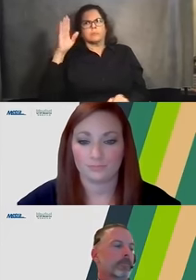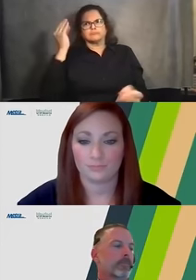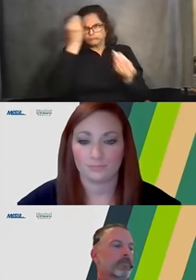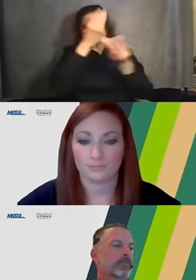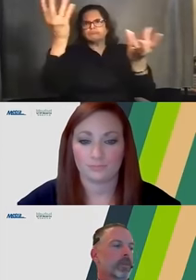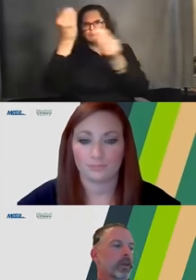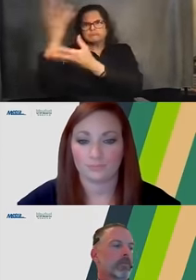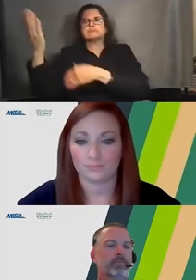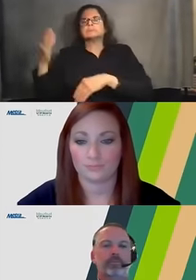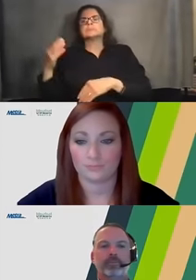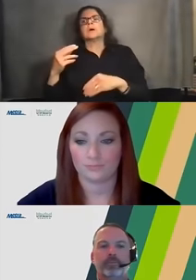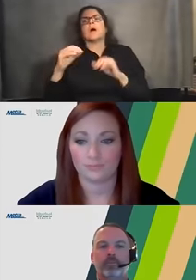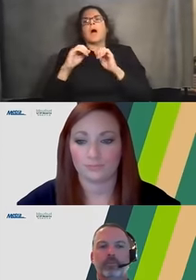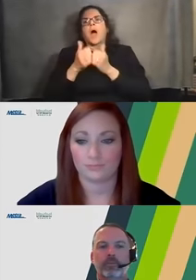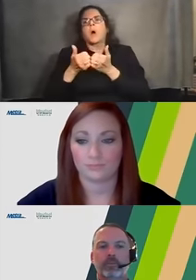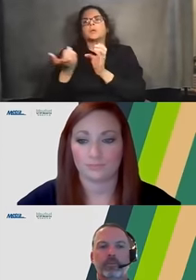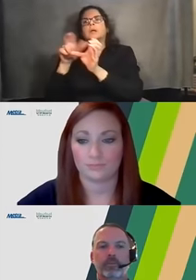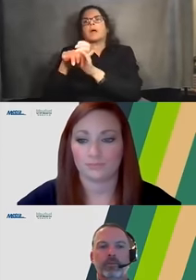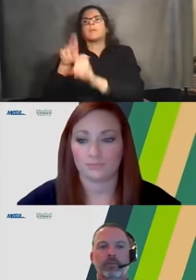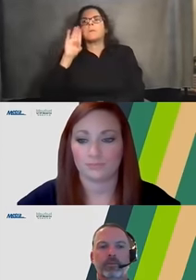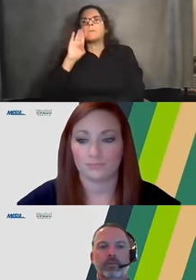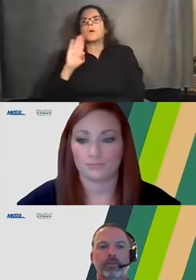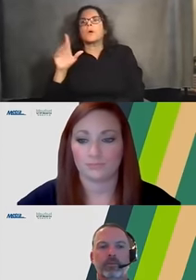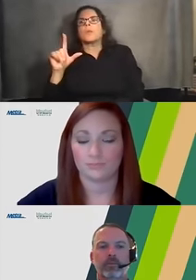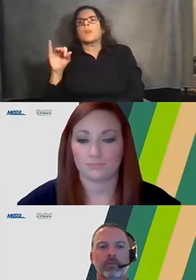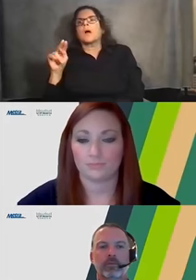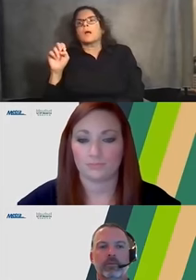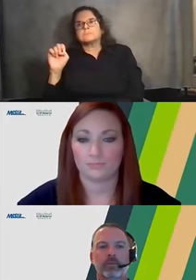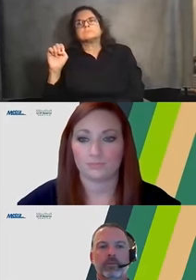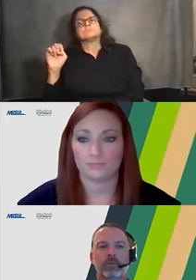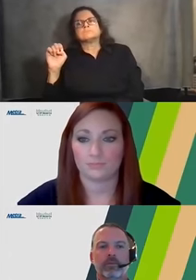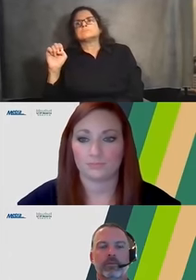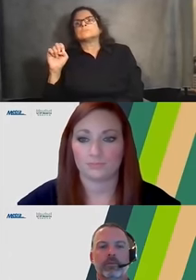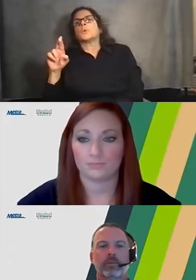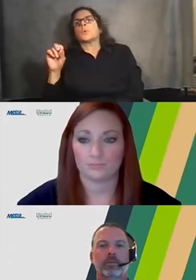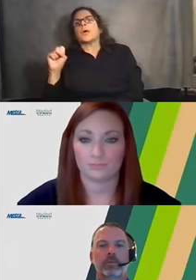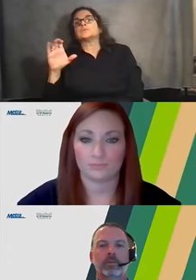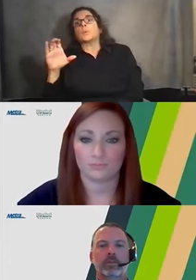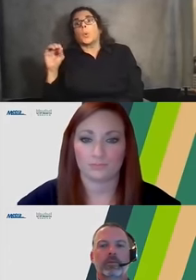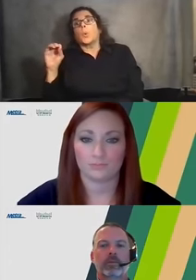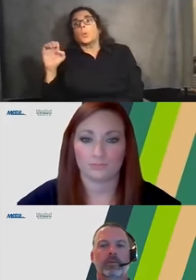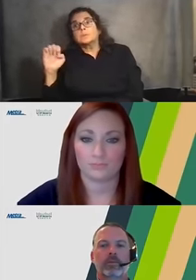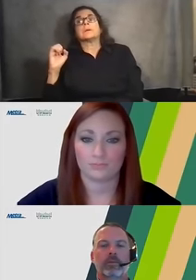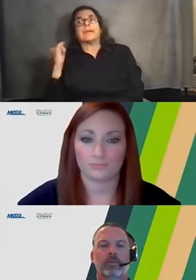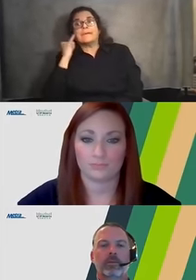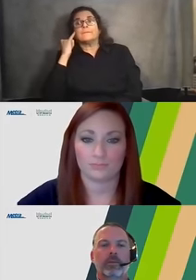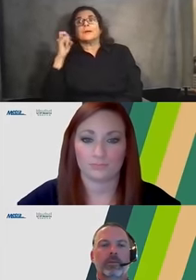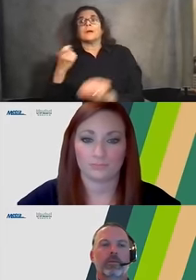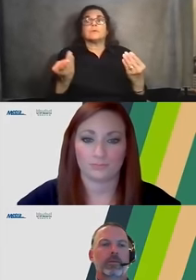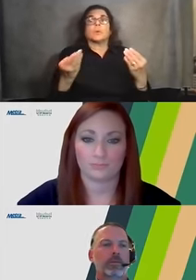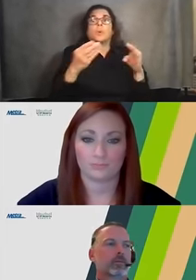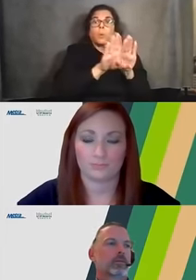the brown line during a period of closure of Roscoe Street when that's that's needed for the bridge or the street lowering.